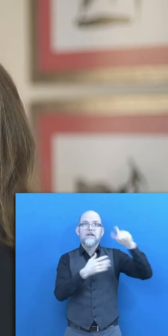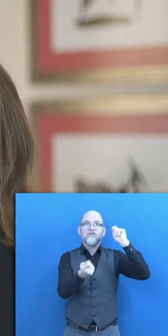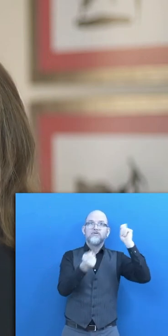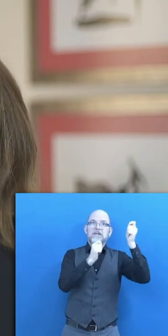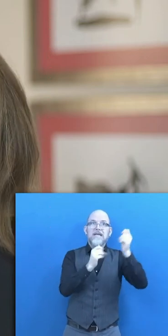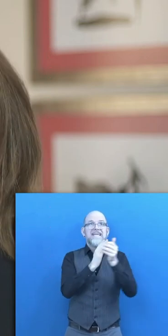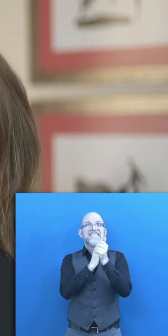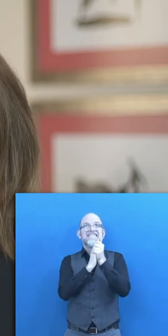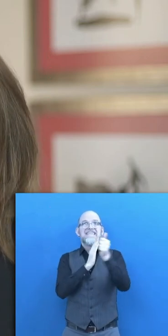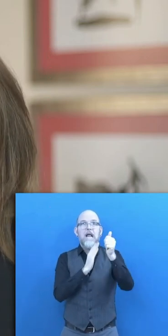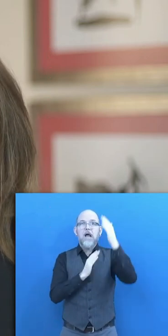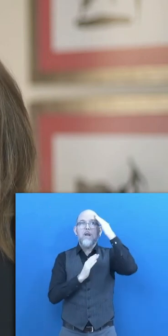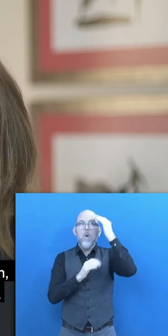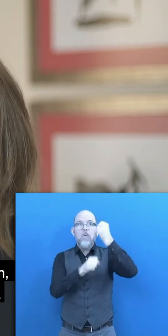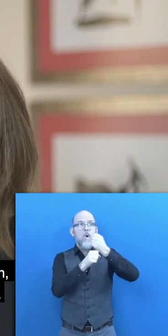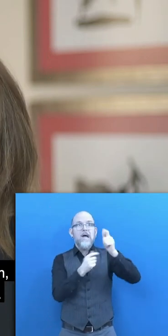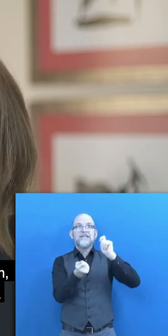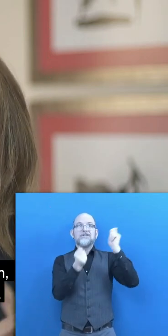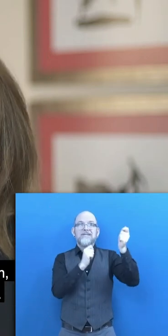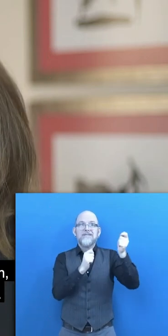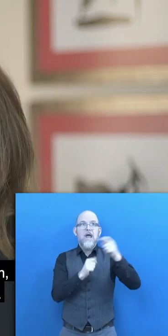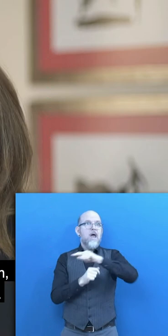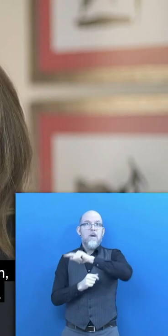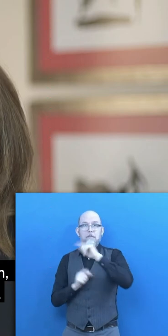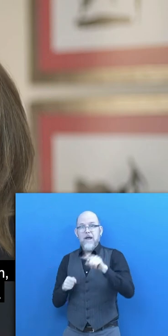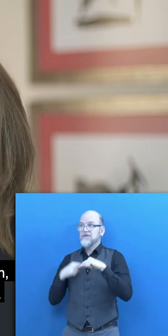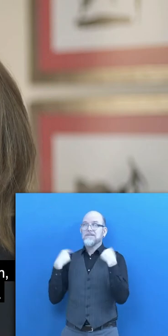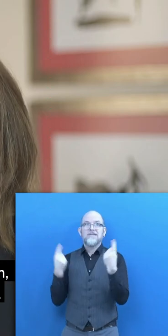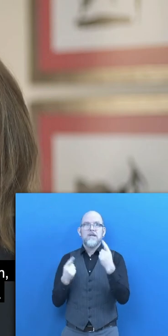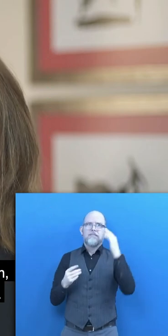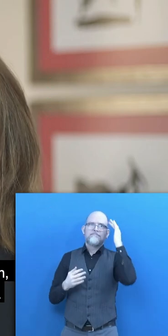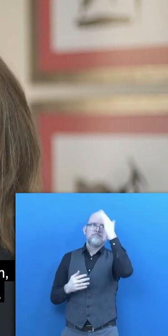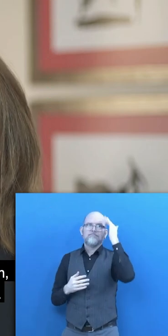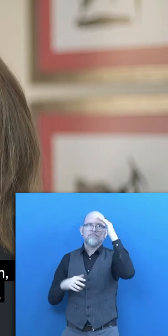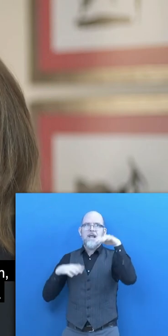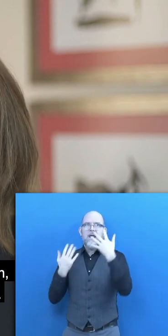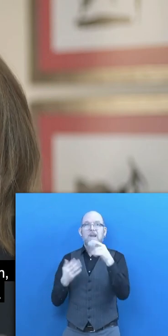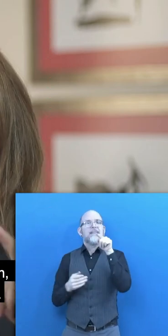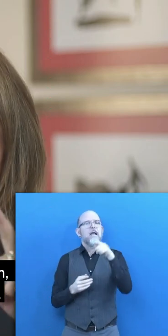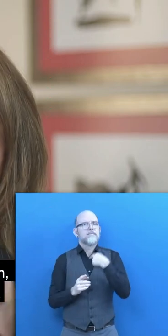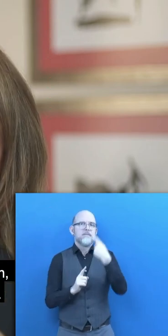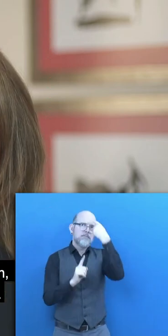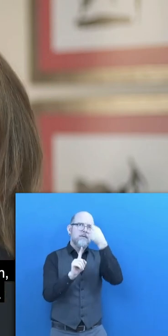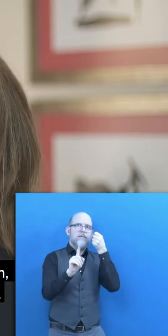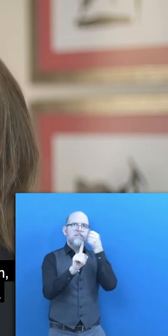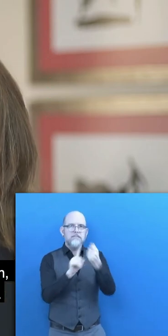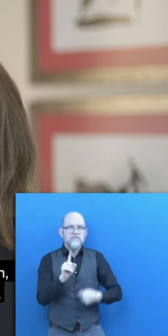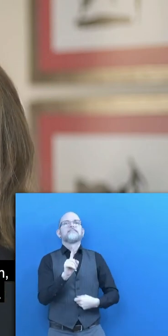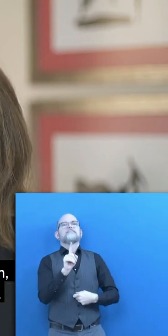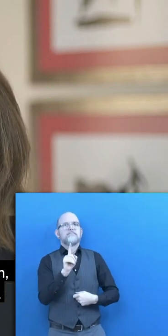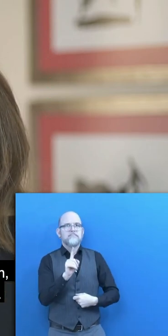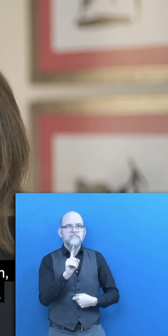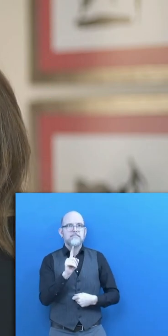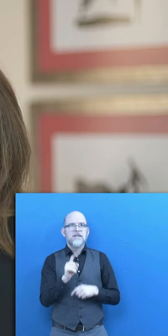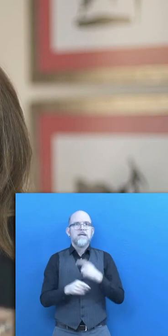that will be required. Taking all these elements into consideration, there is one thing that comes to my